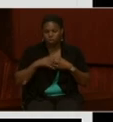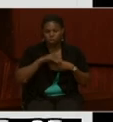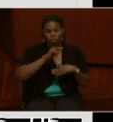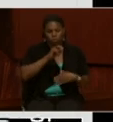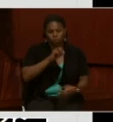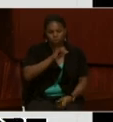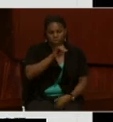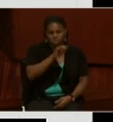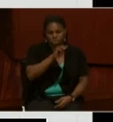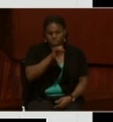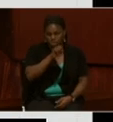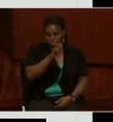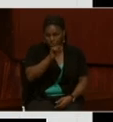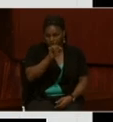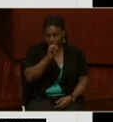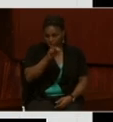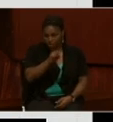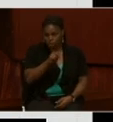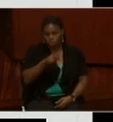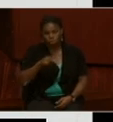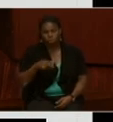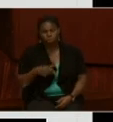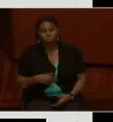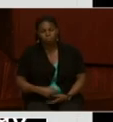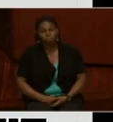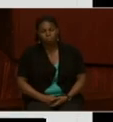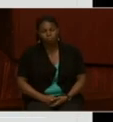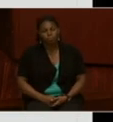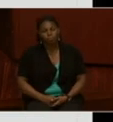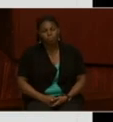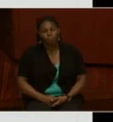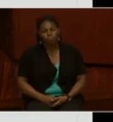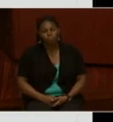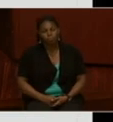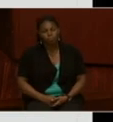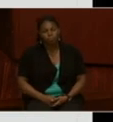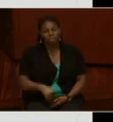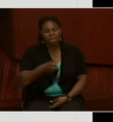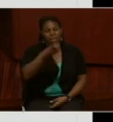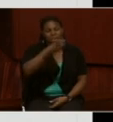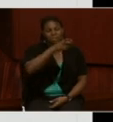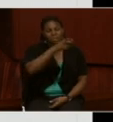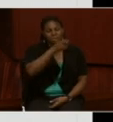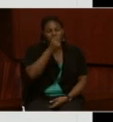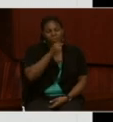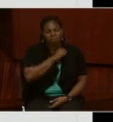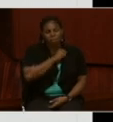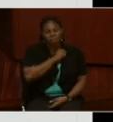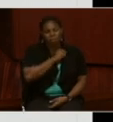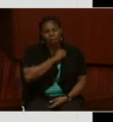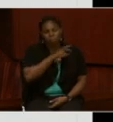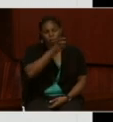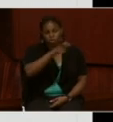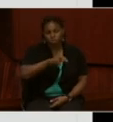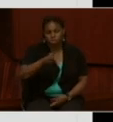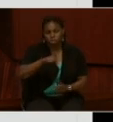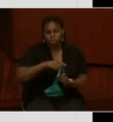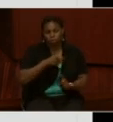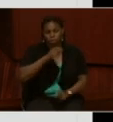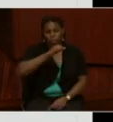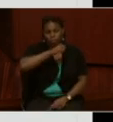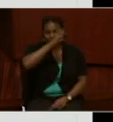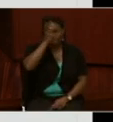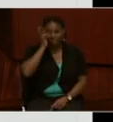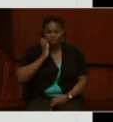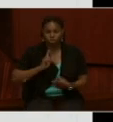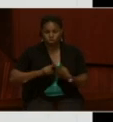Jamestown, was present at the transfer of Alaska from Russia to